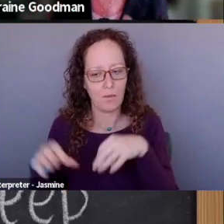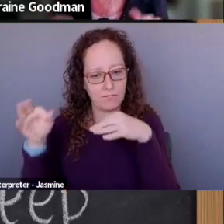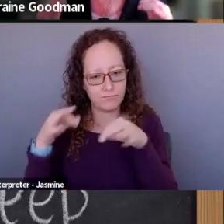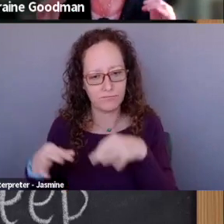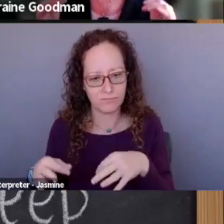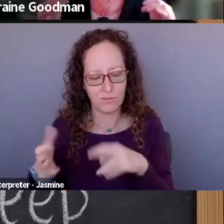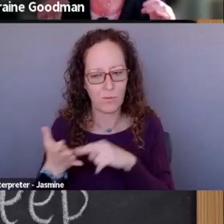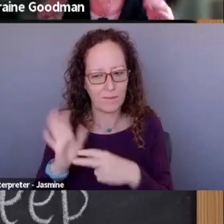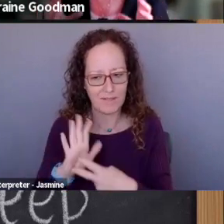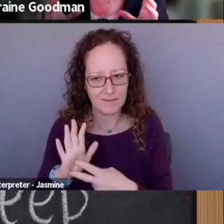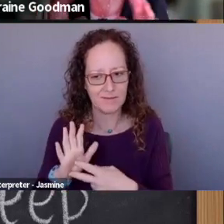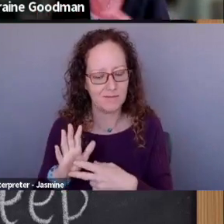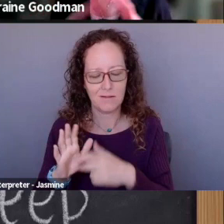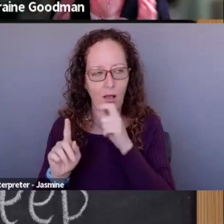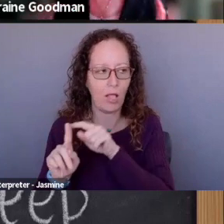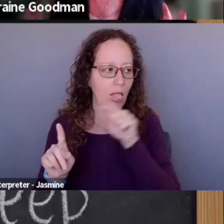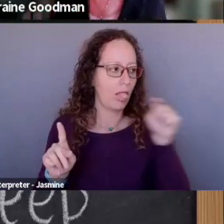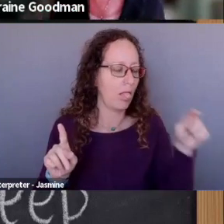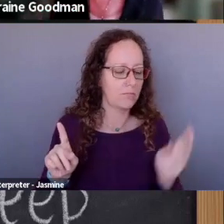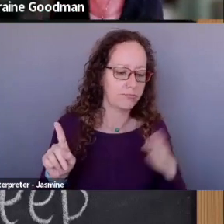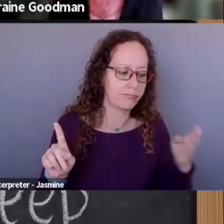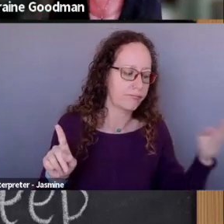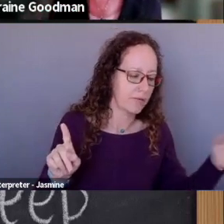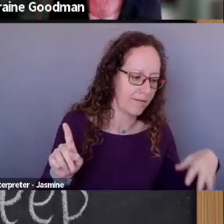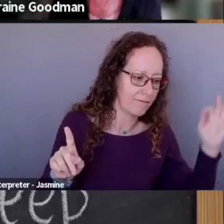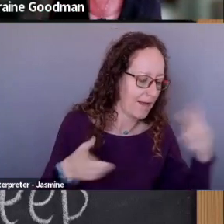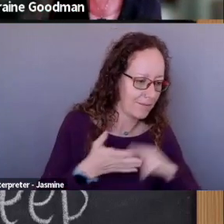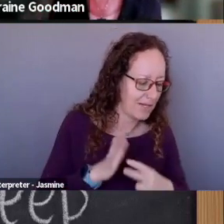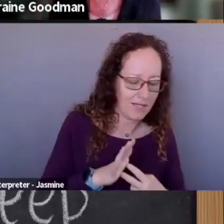forward, uh, declarative sentences.